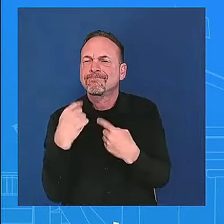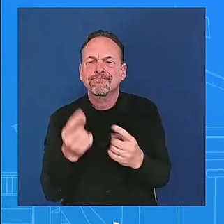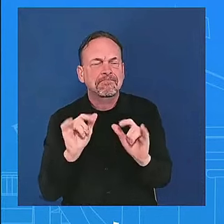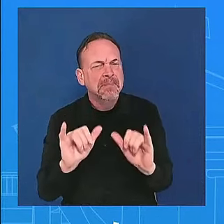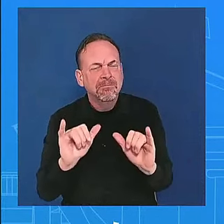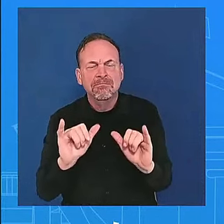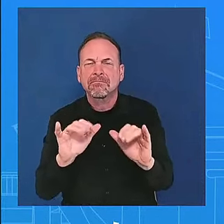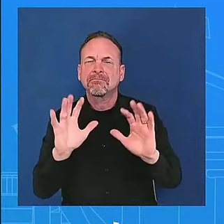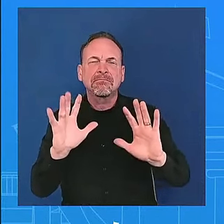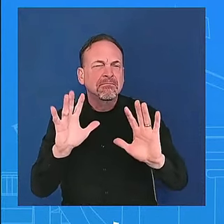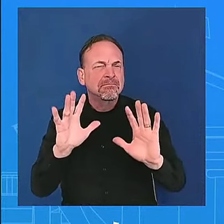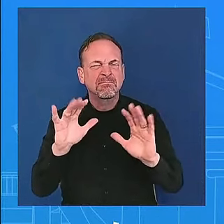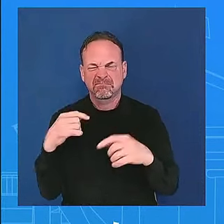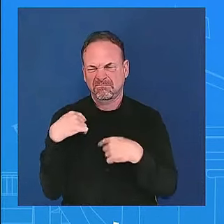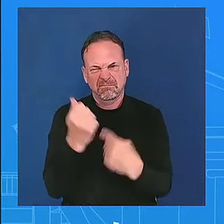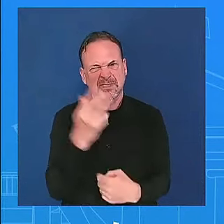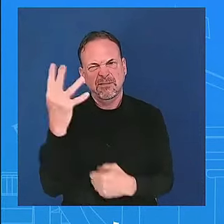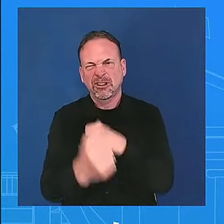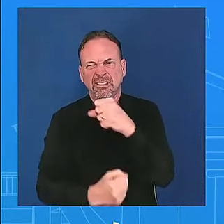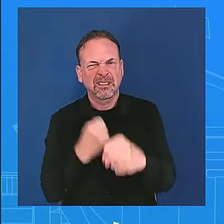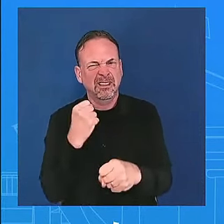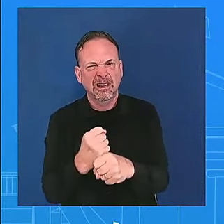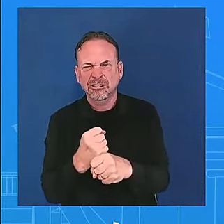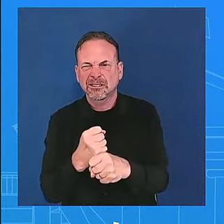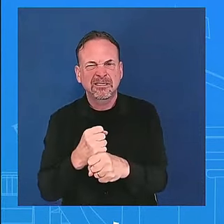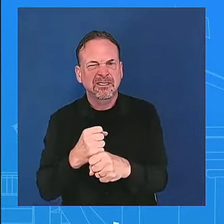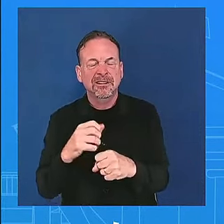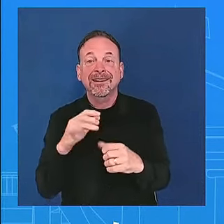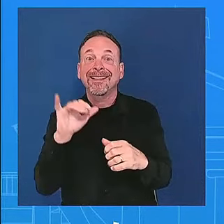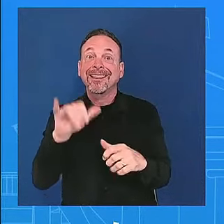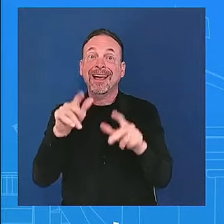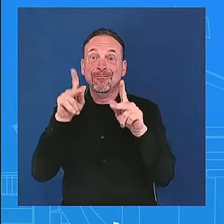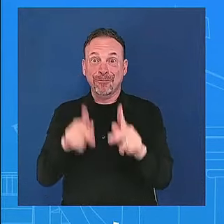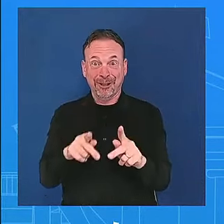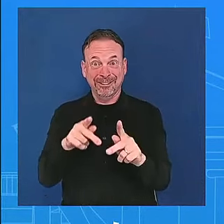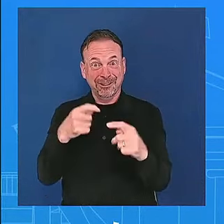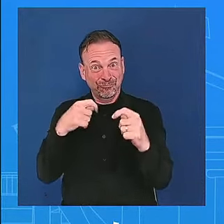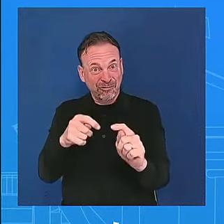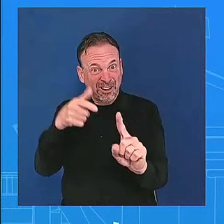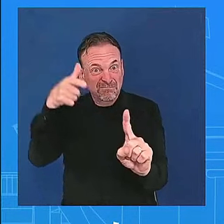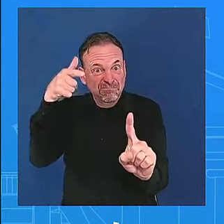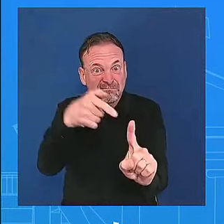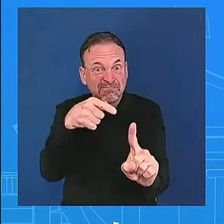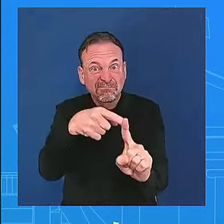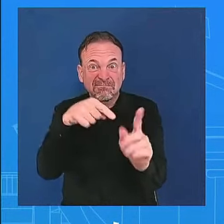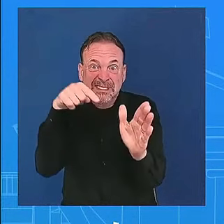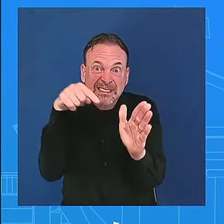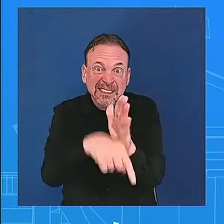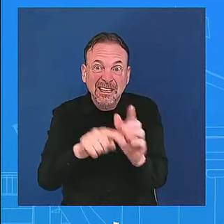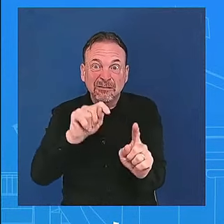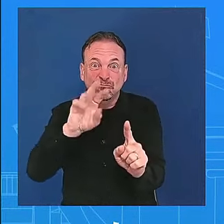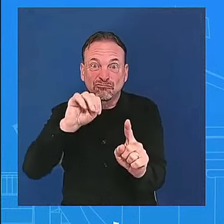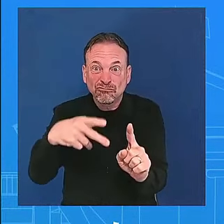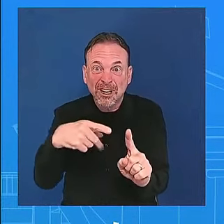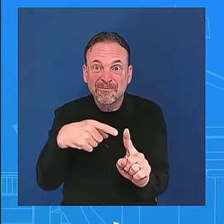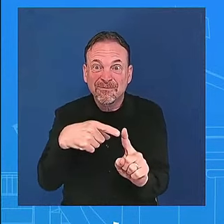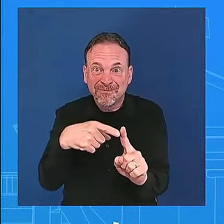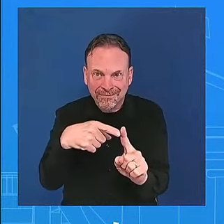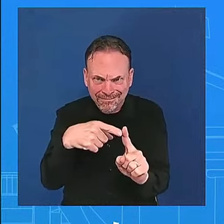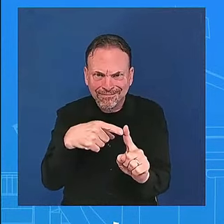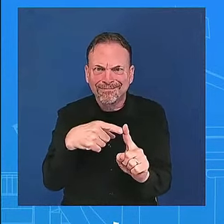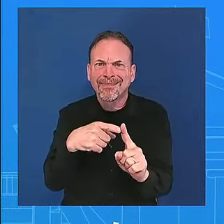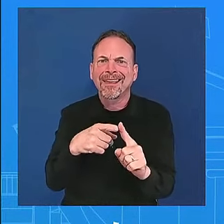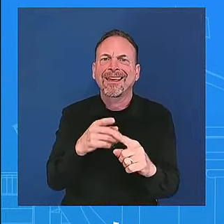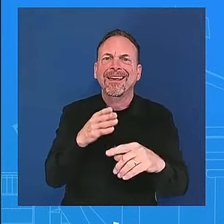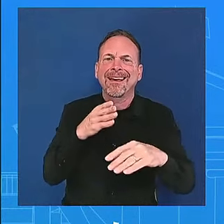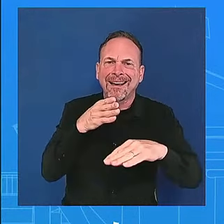assassination attempt uh the president said he even made an address in the in the oval office and talked about lowering the temperature he talked